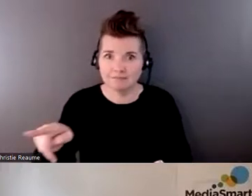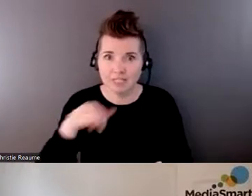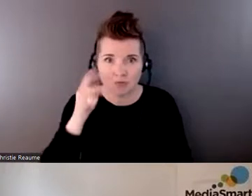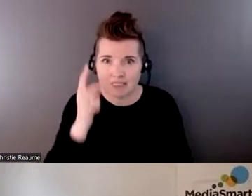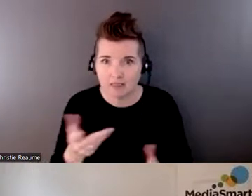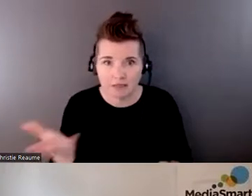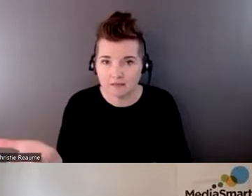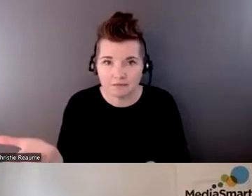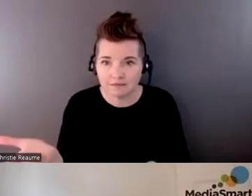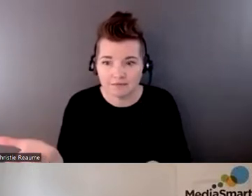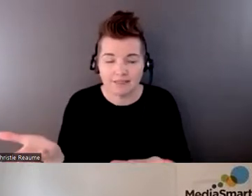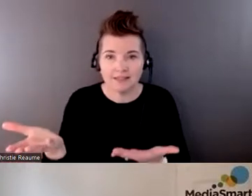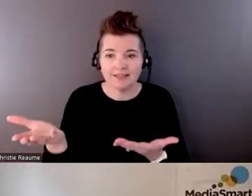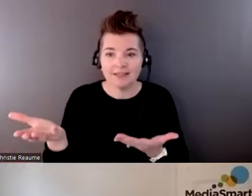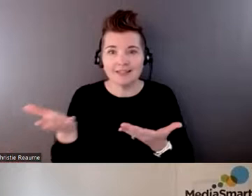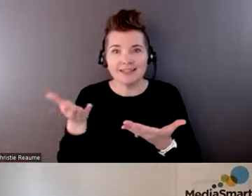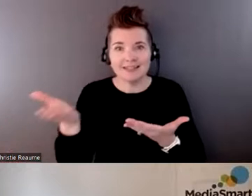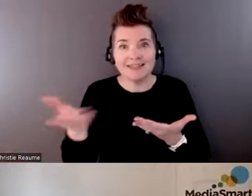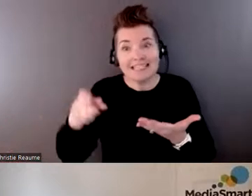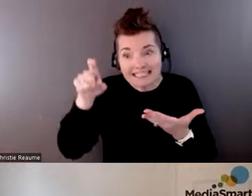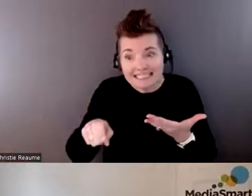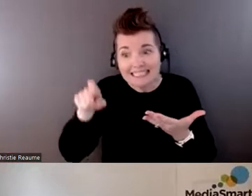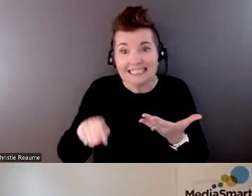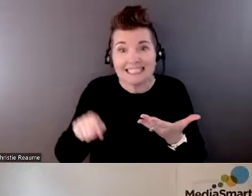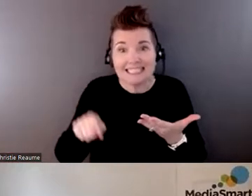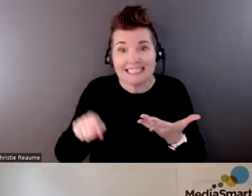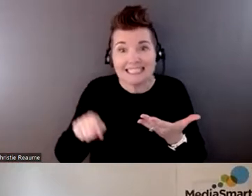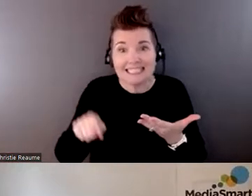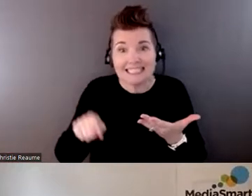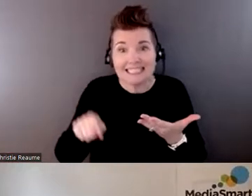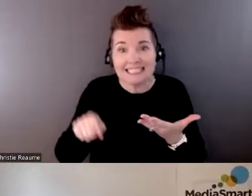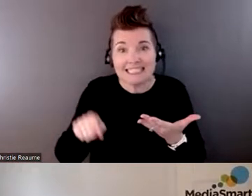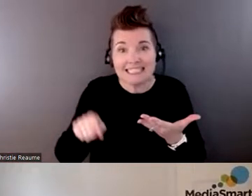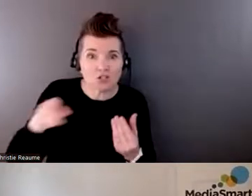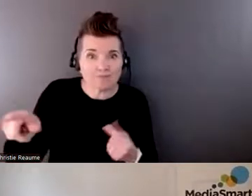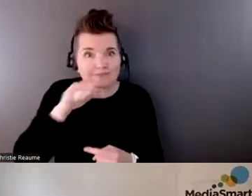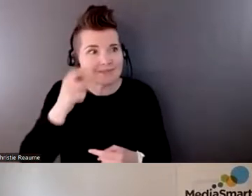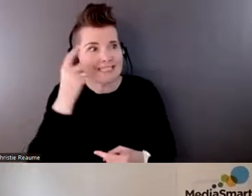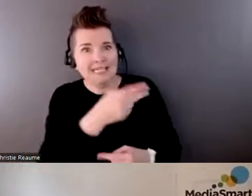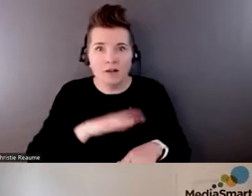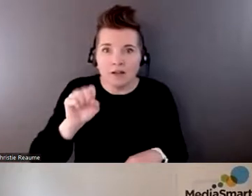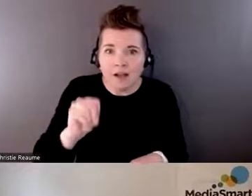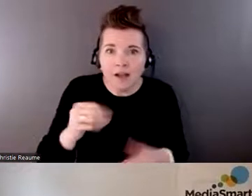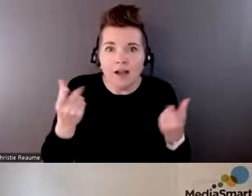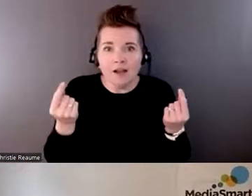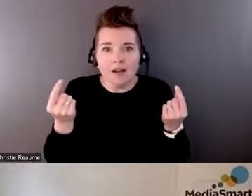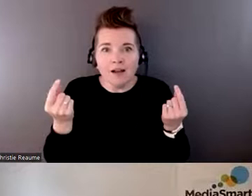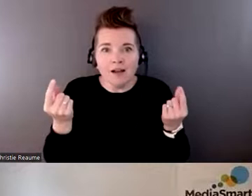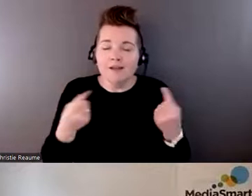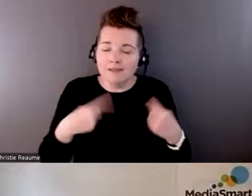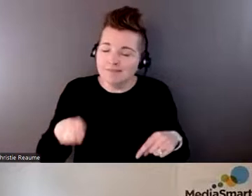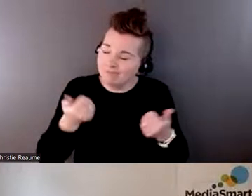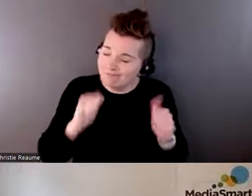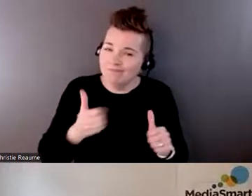majority of the seniors who truly need the information that we have. So yeah, we're working on it.